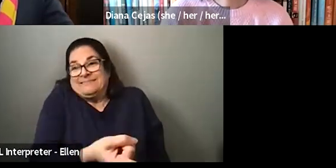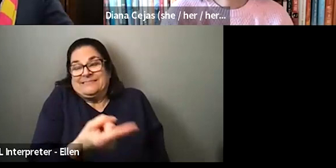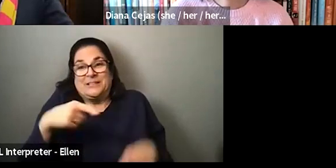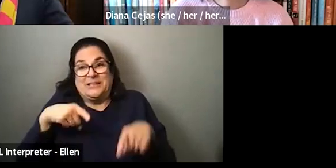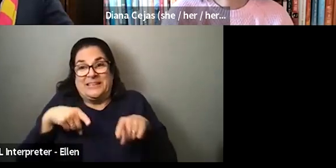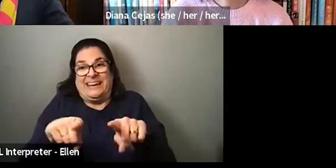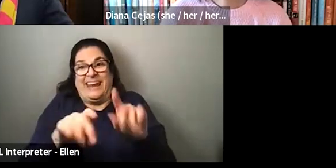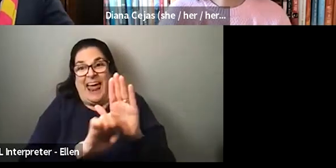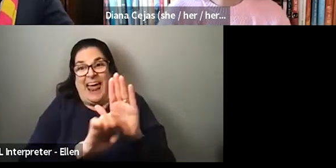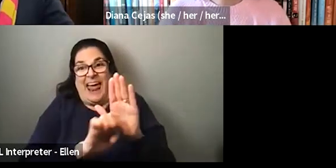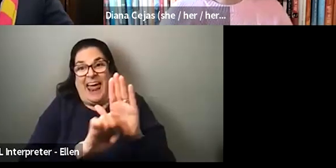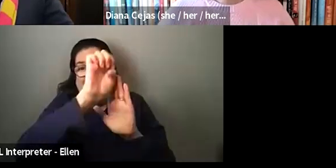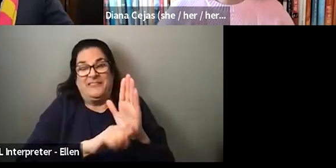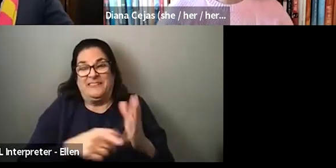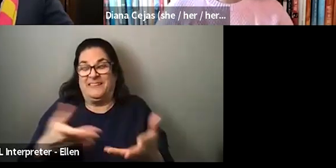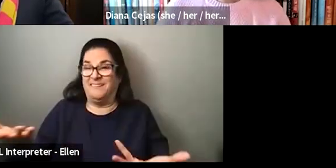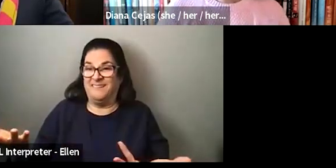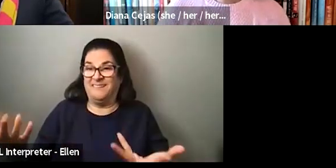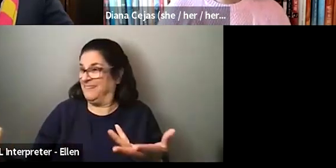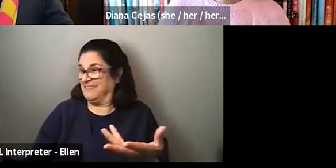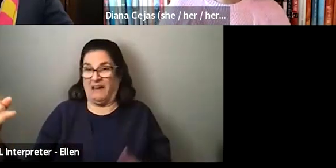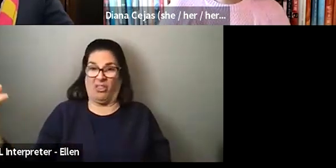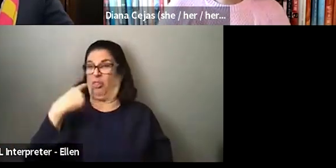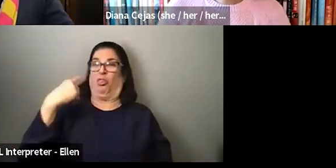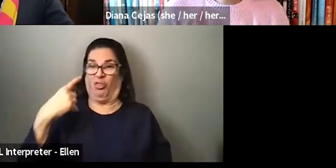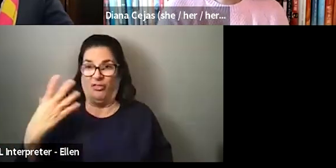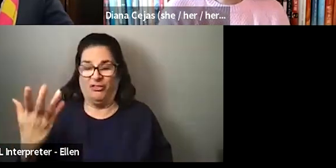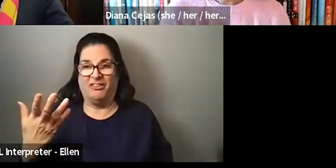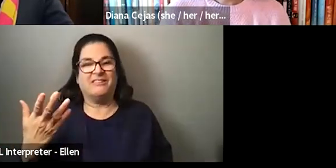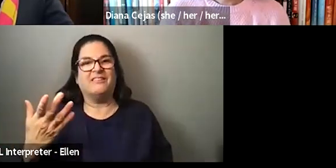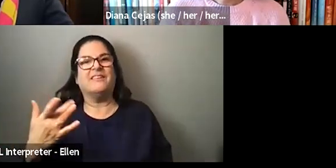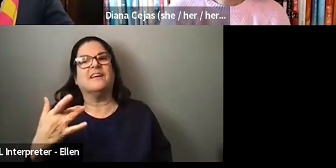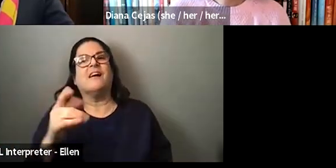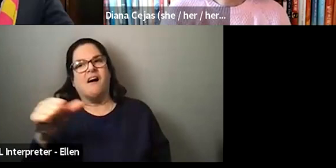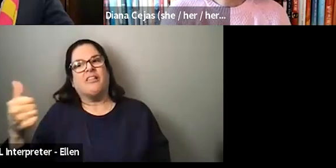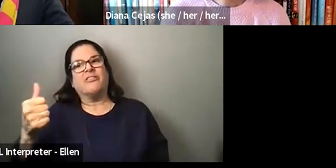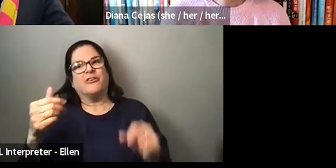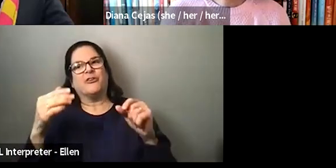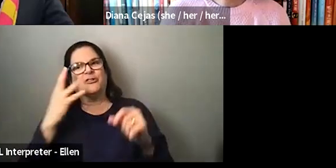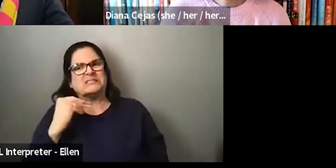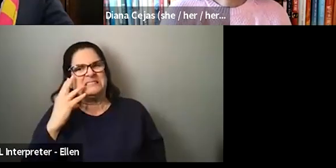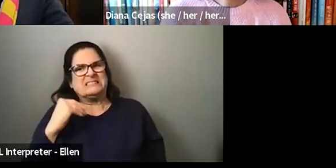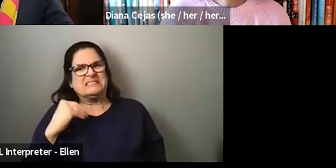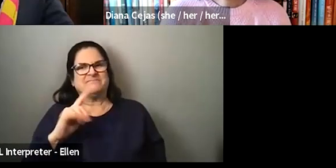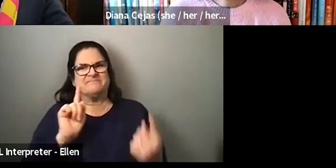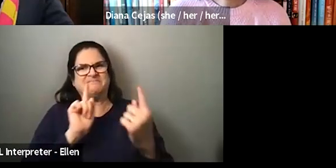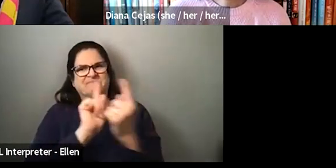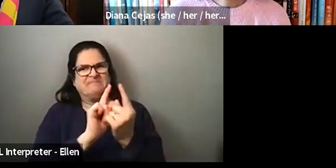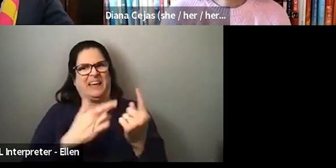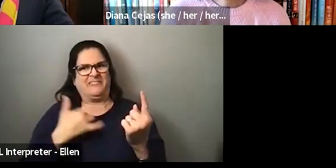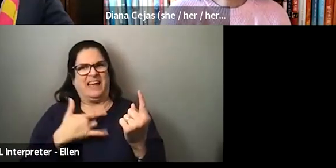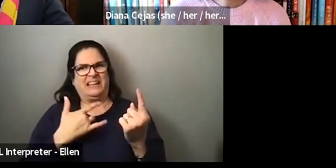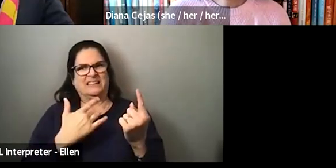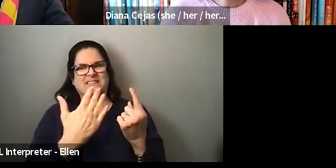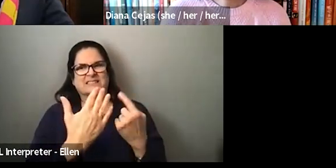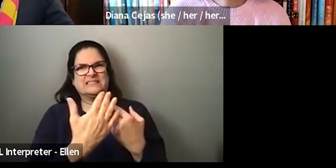unsolicited, you know, encounter happened. I had some other encounters too, that felt a lot more pressured or, um, sort of more high